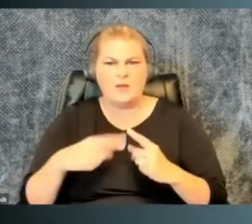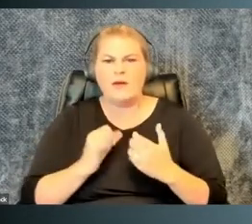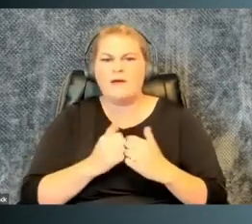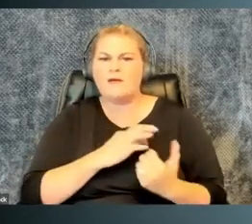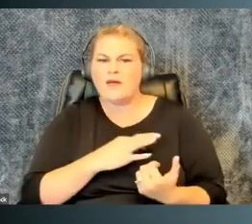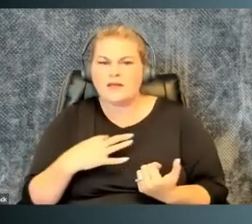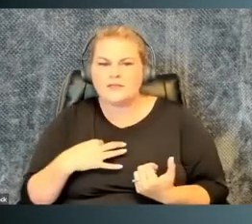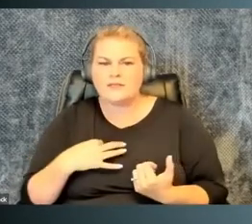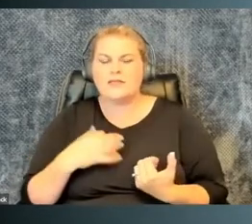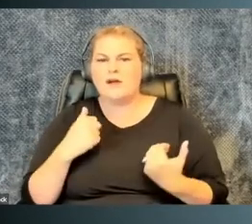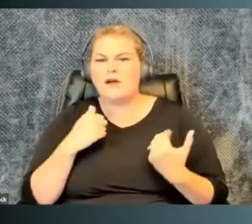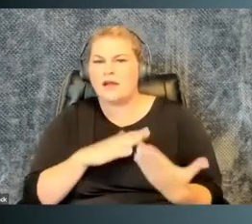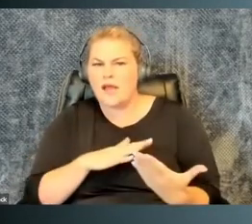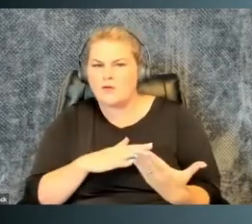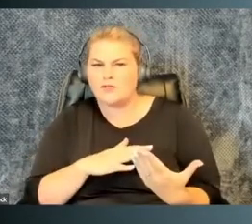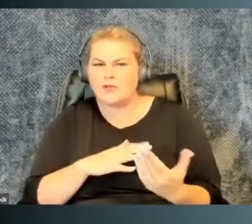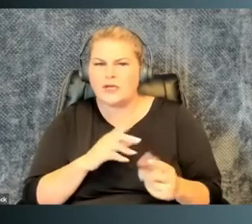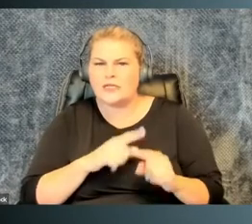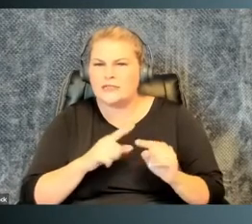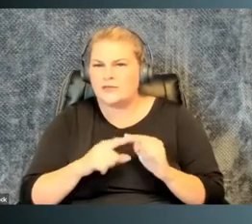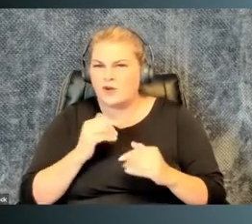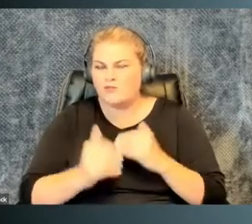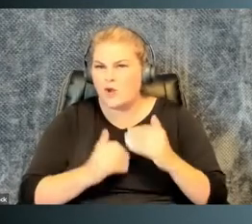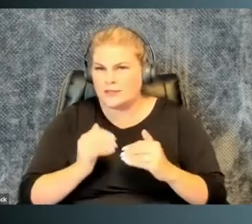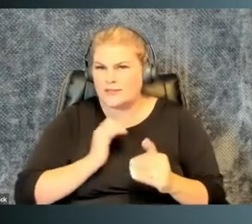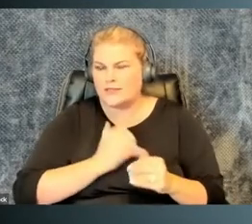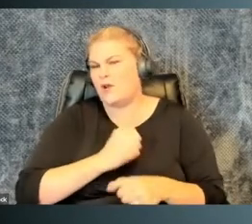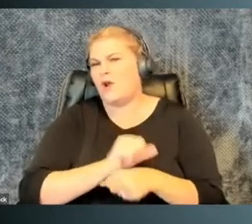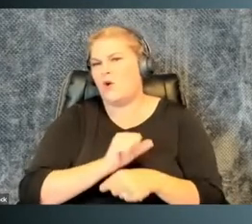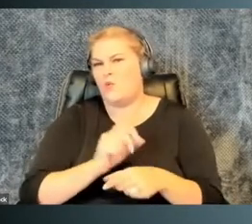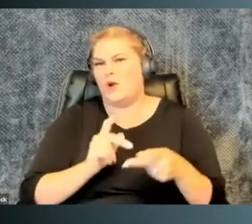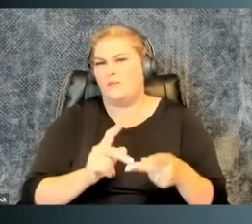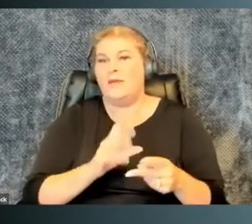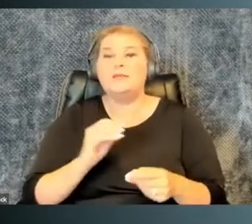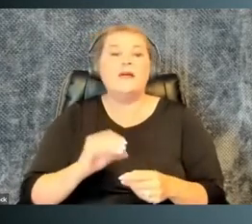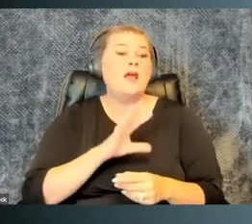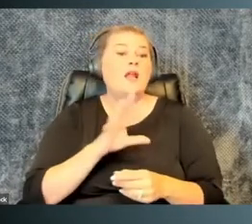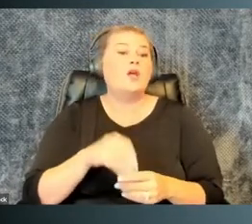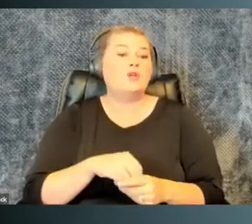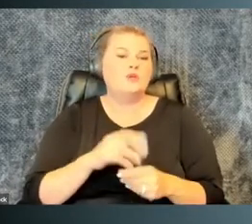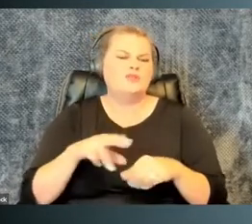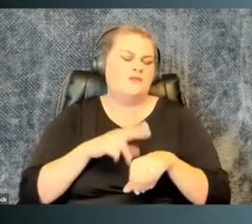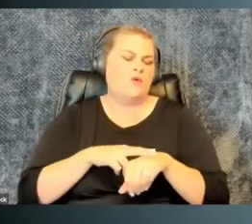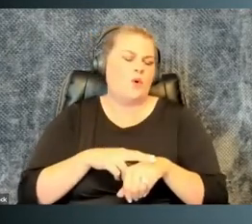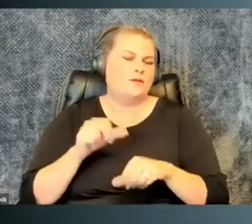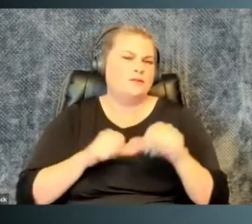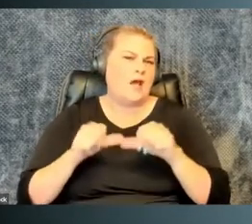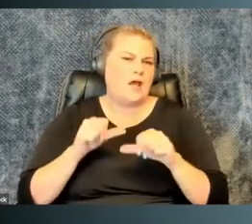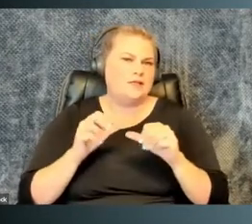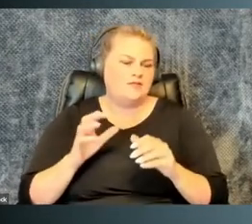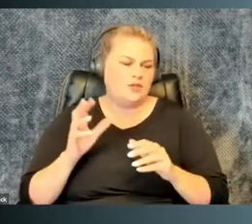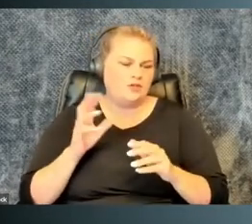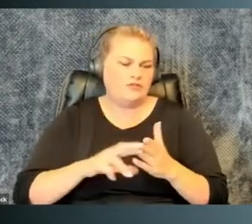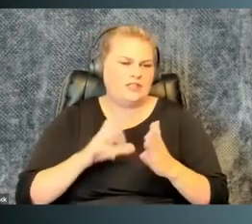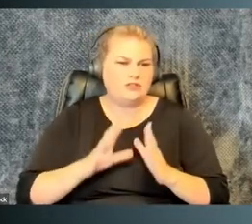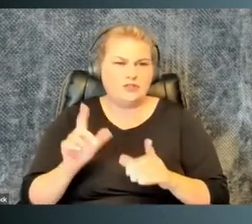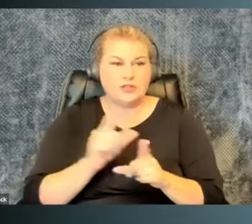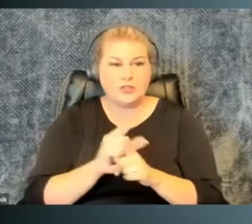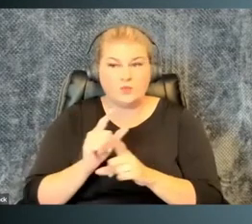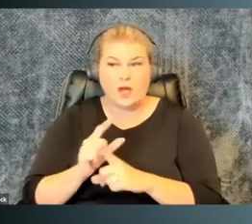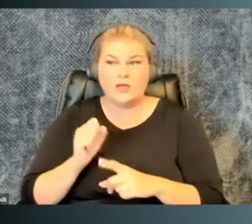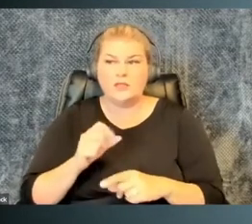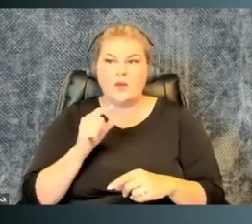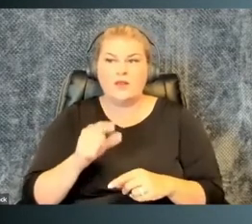observations about how faculty are encountering different processes in our workplaces. And that includes, of course,